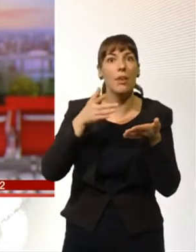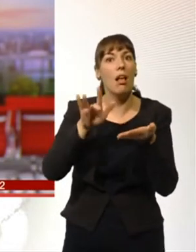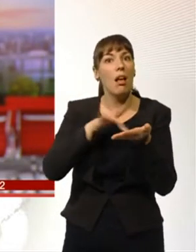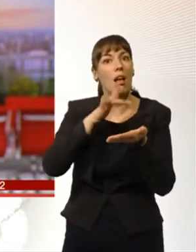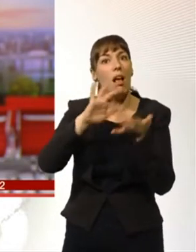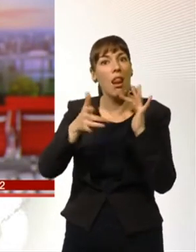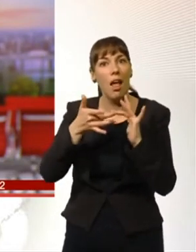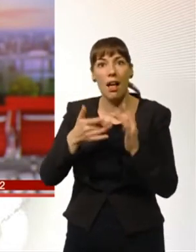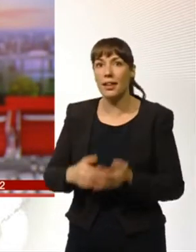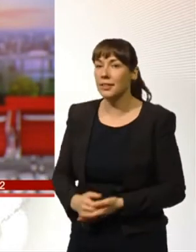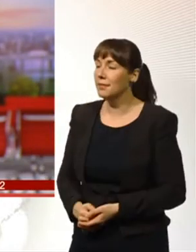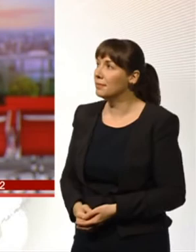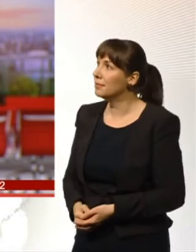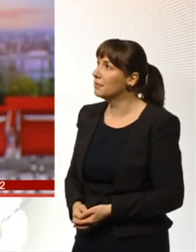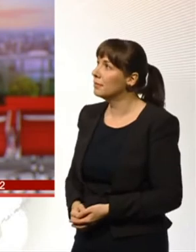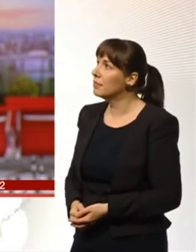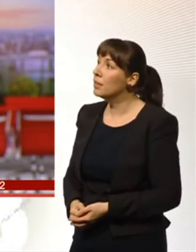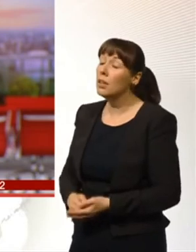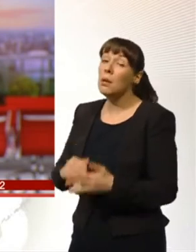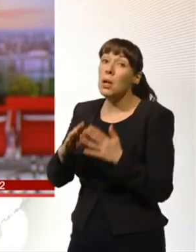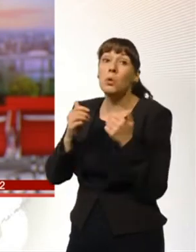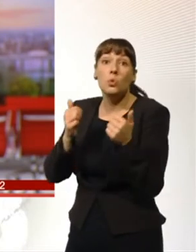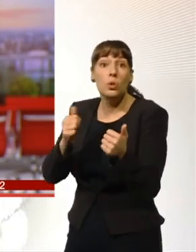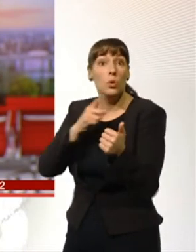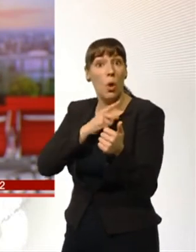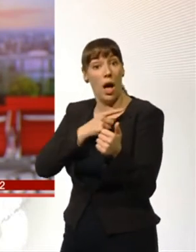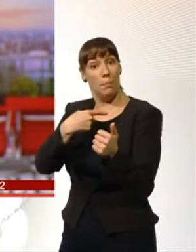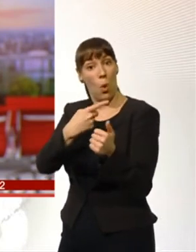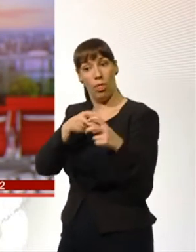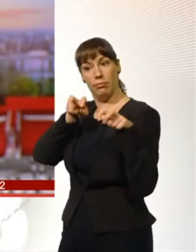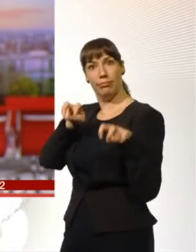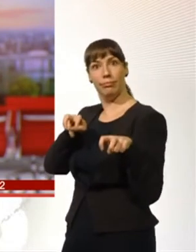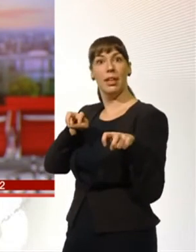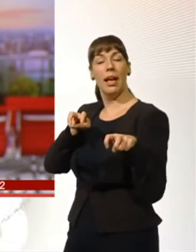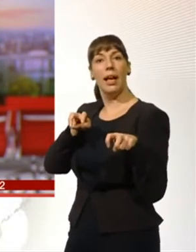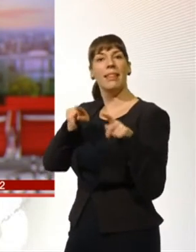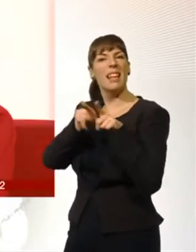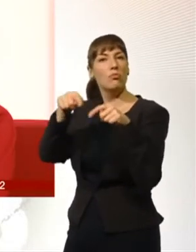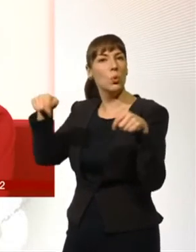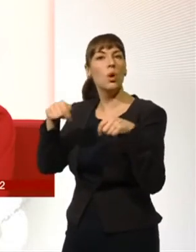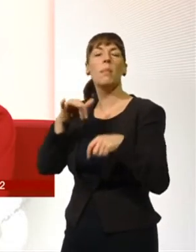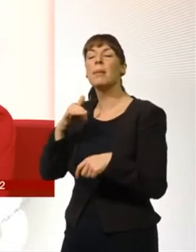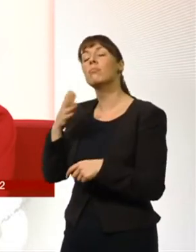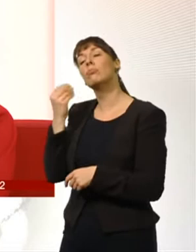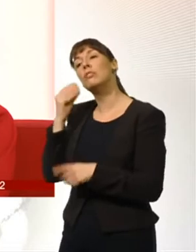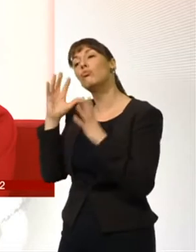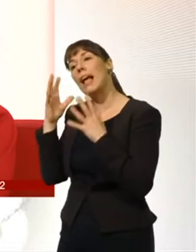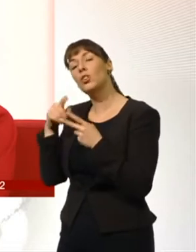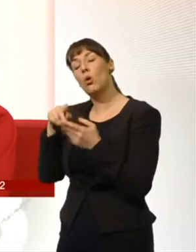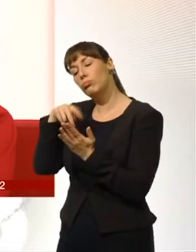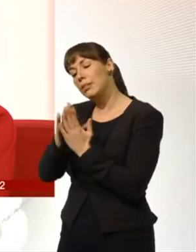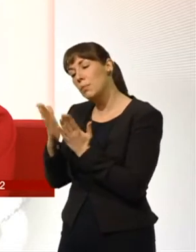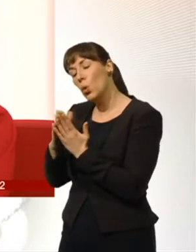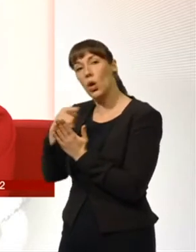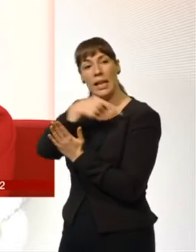erm, I think at least we're in the same room. If I'm listening to the radio or reading a book, erm, he's on his tablet. He might be watching a